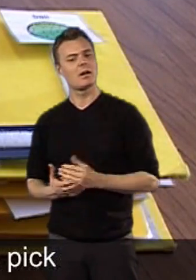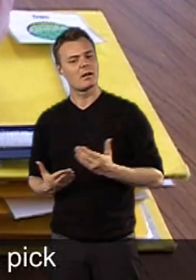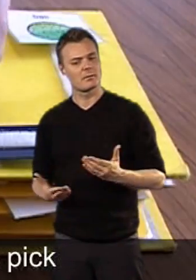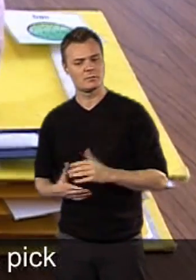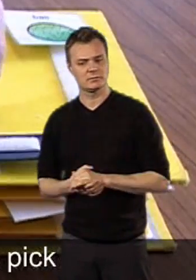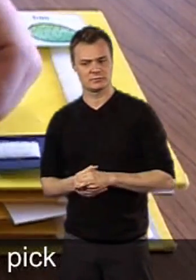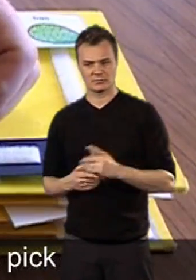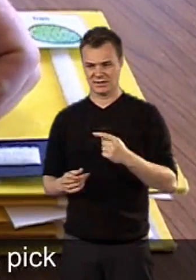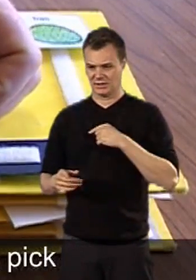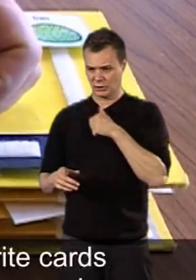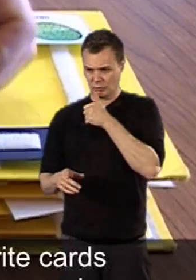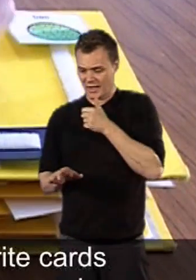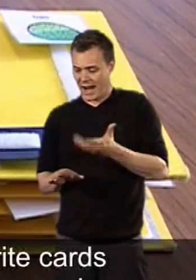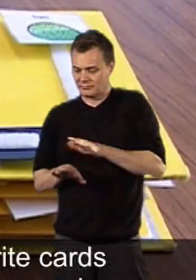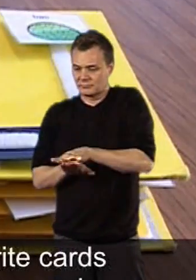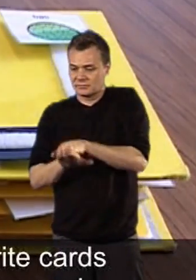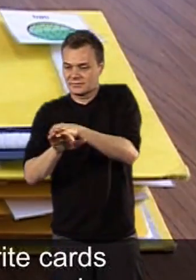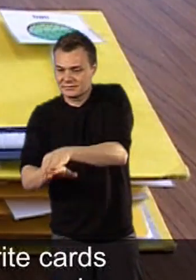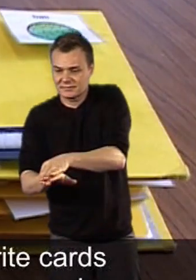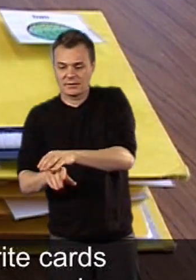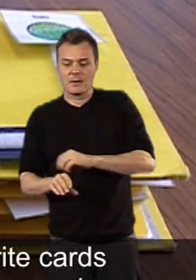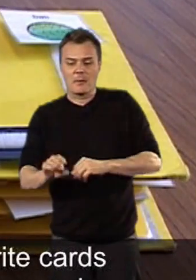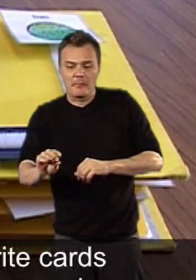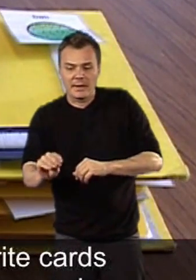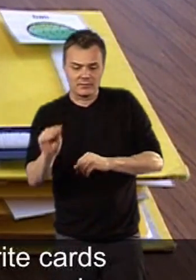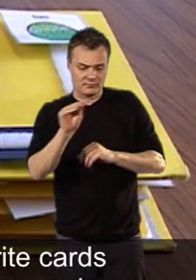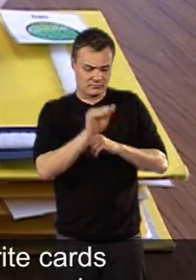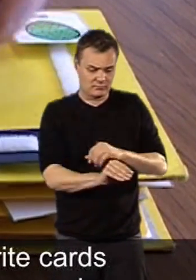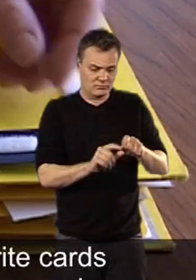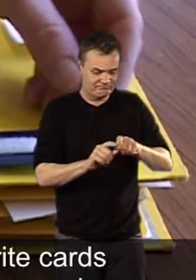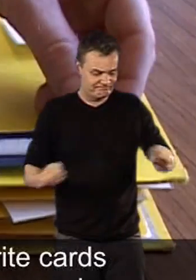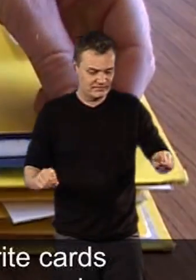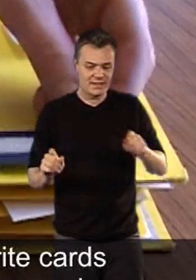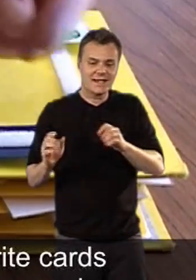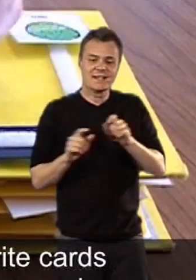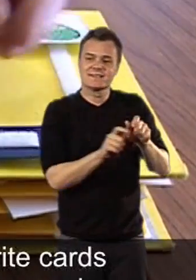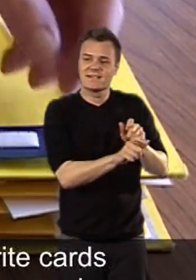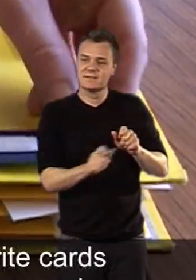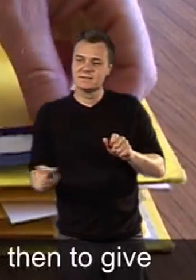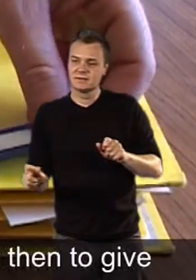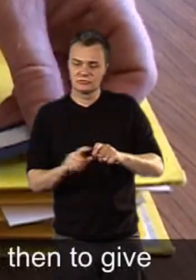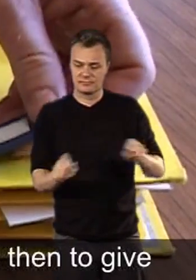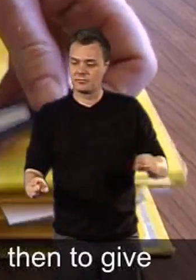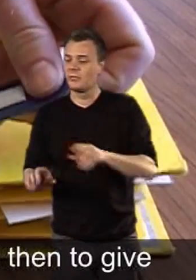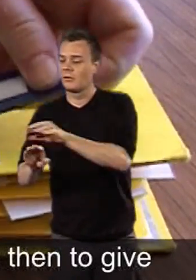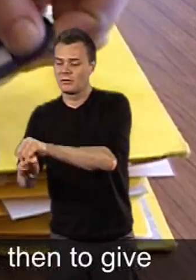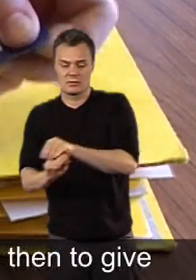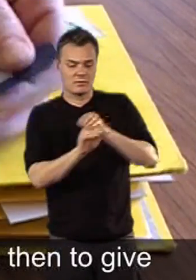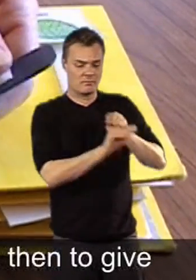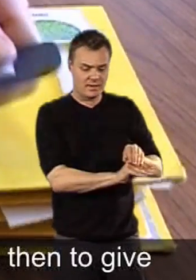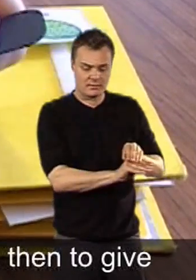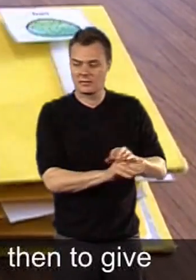At the moment we're really hand over hand to place his favourite card on top of the sentence strip and then again hand over hand